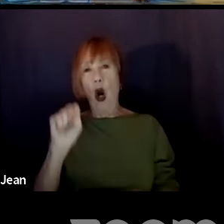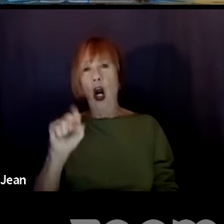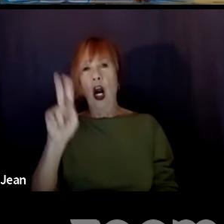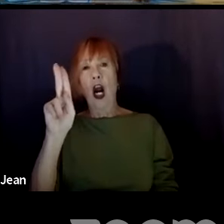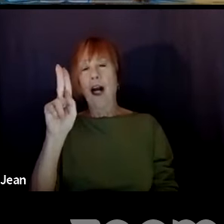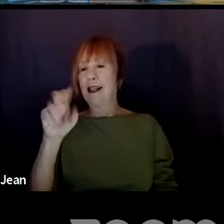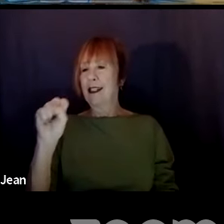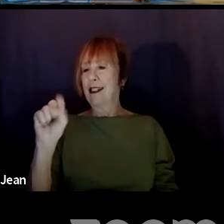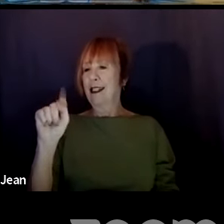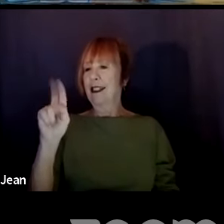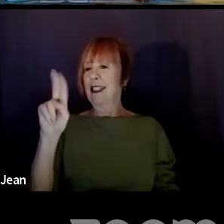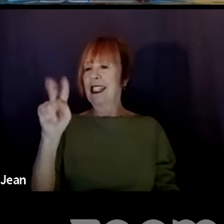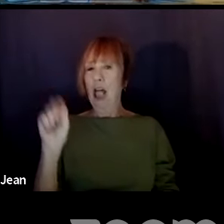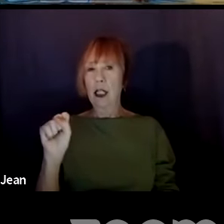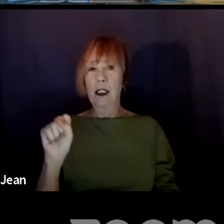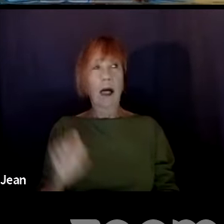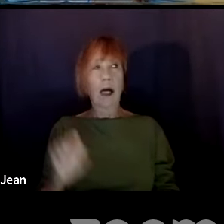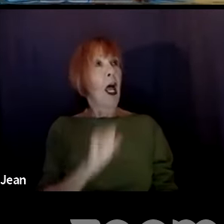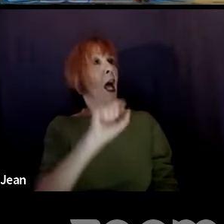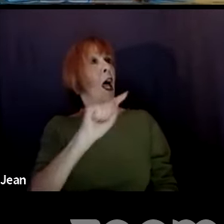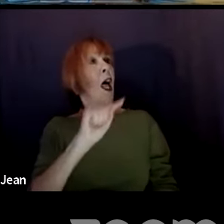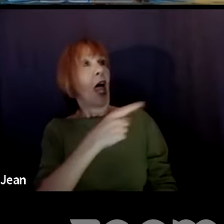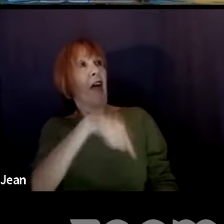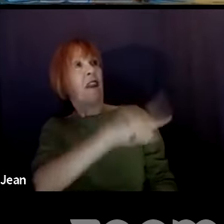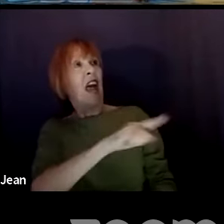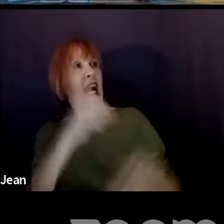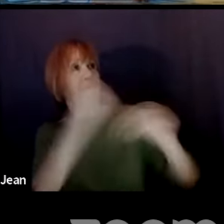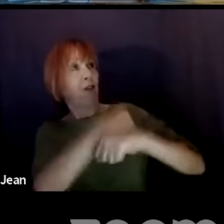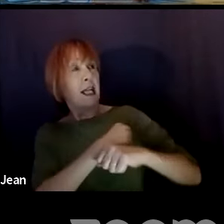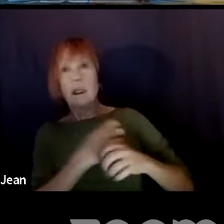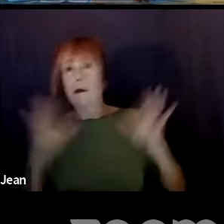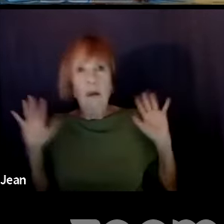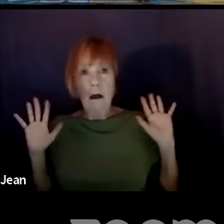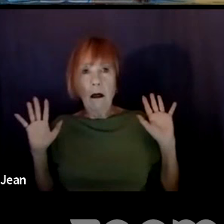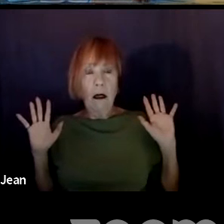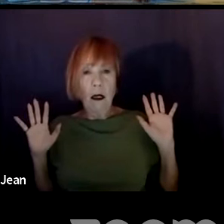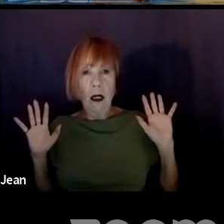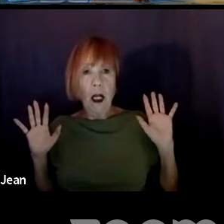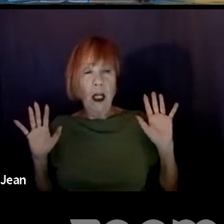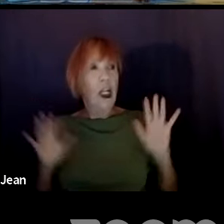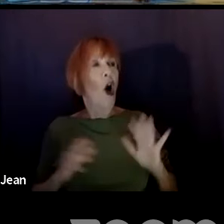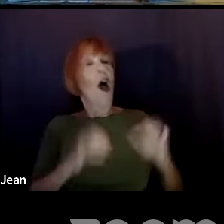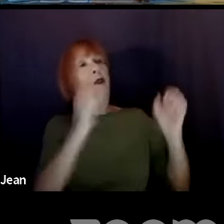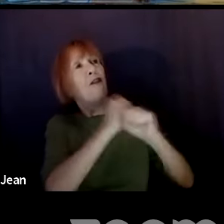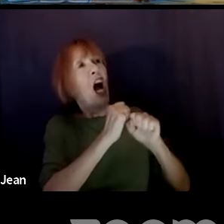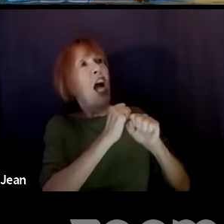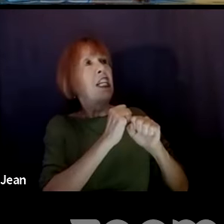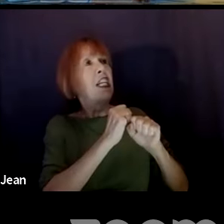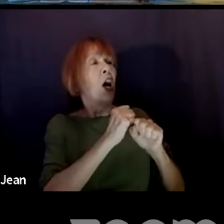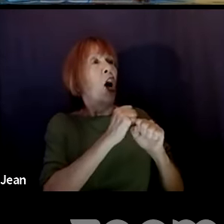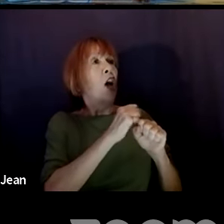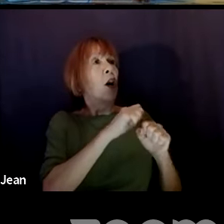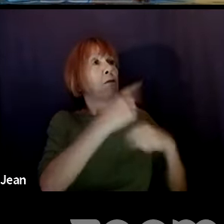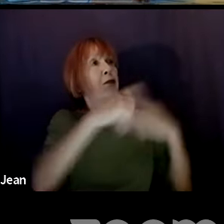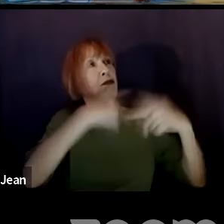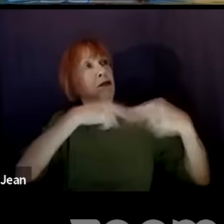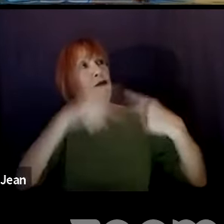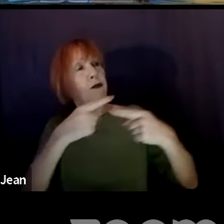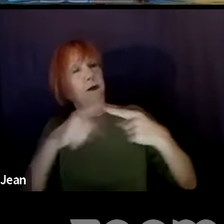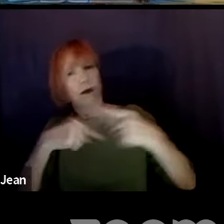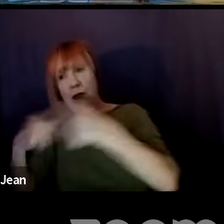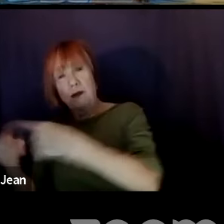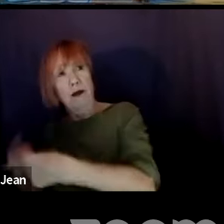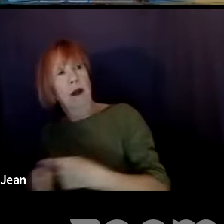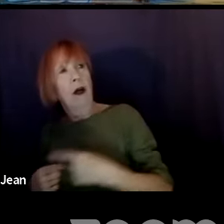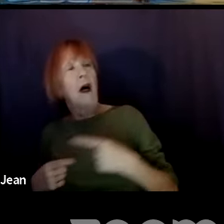fight and it's a fight that rolls from one side of the room to the other, or there's a kick and